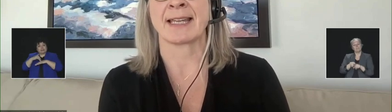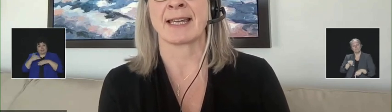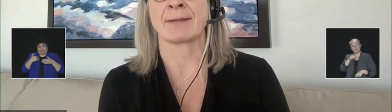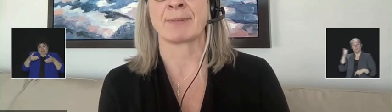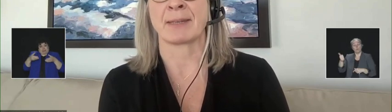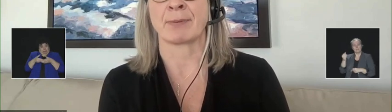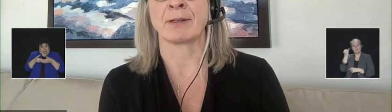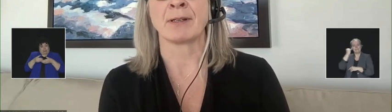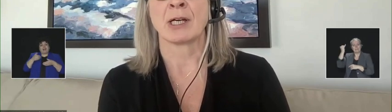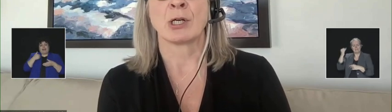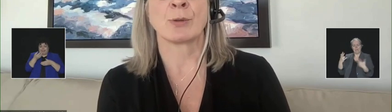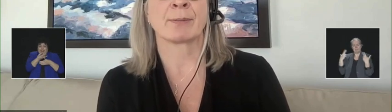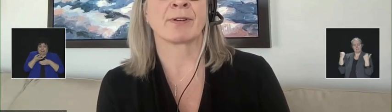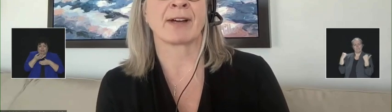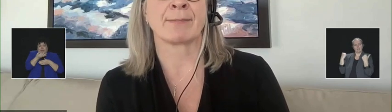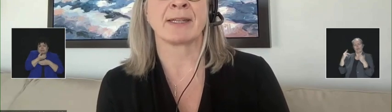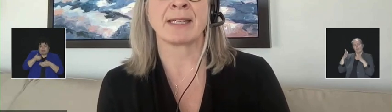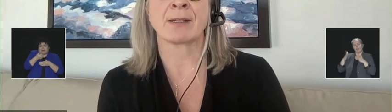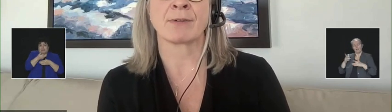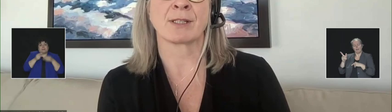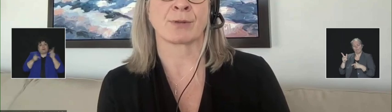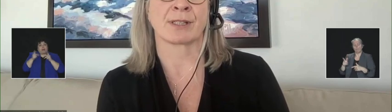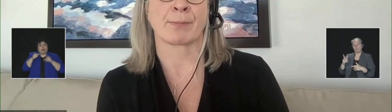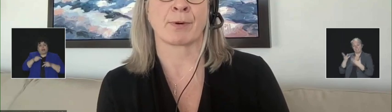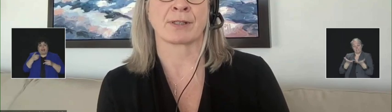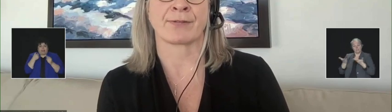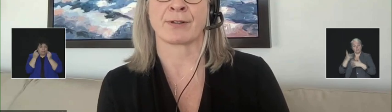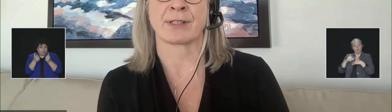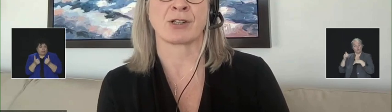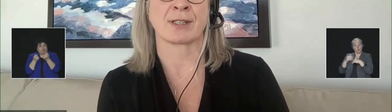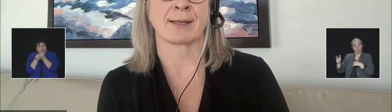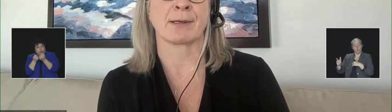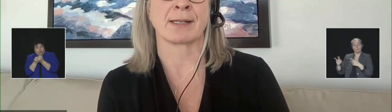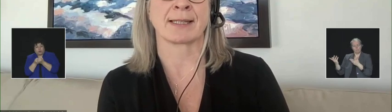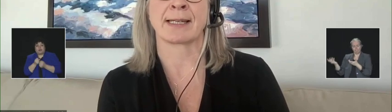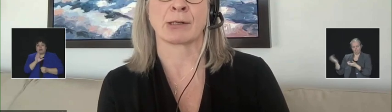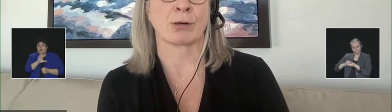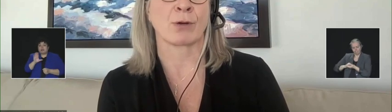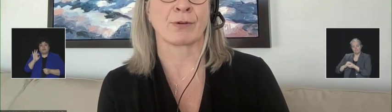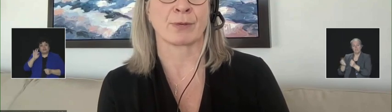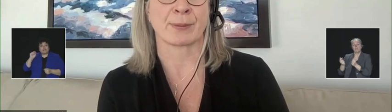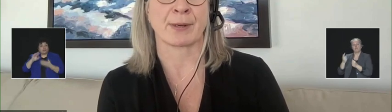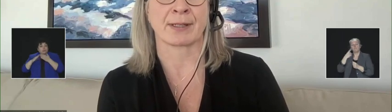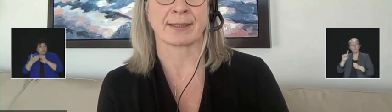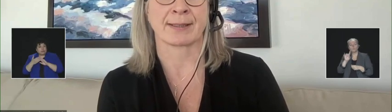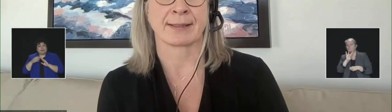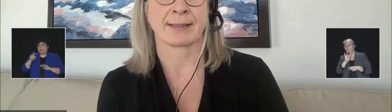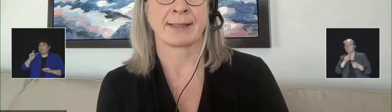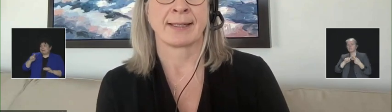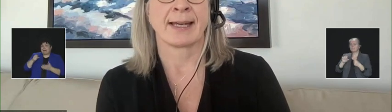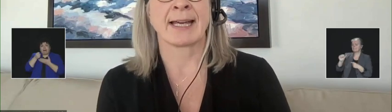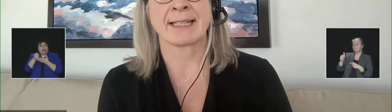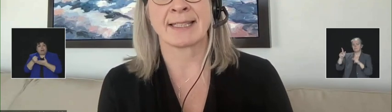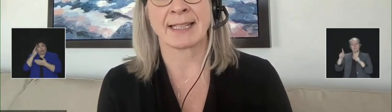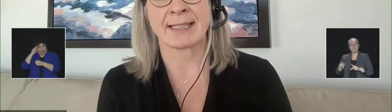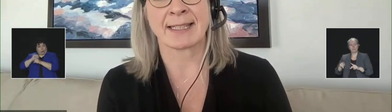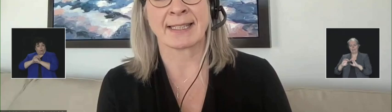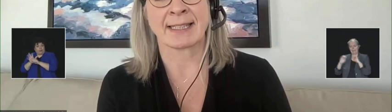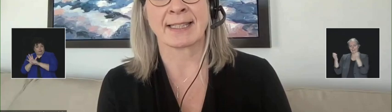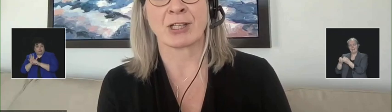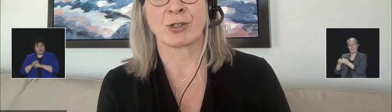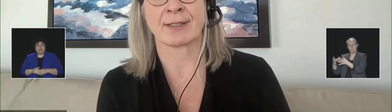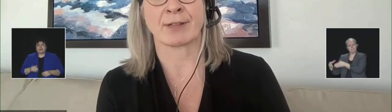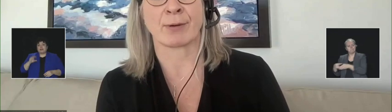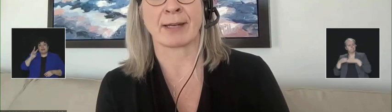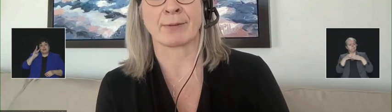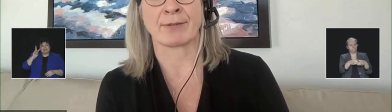8 to 10 people who can provide immediate resource support to First Nations communities in their COVID response. And in six